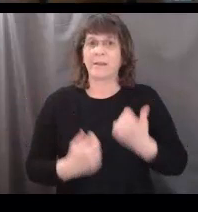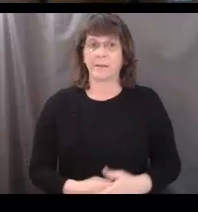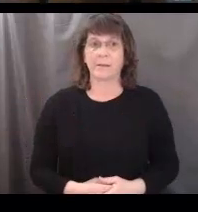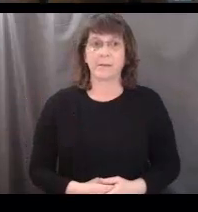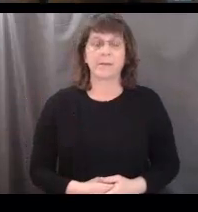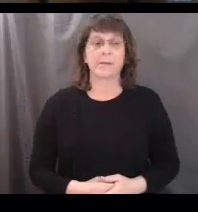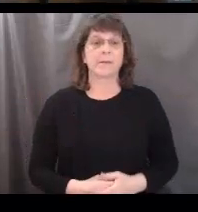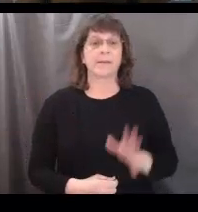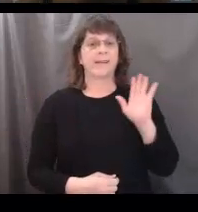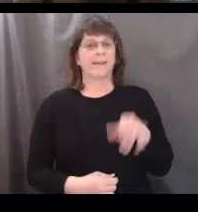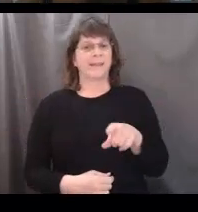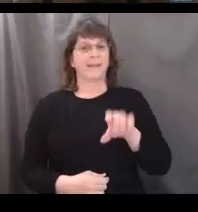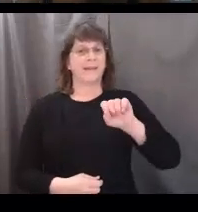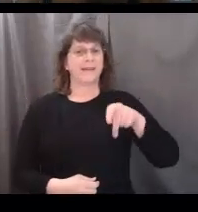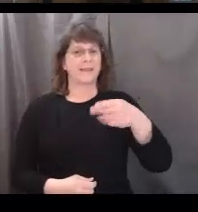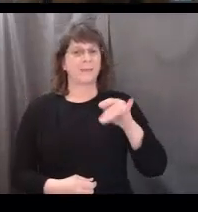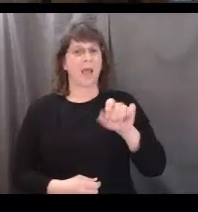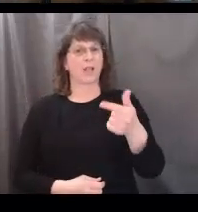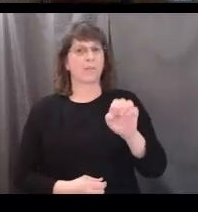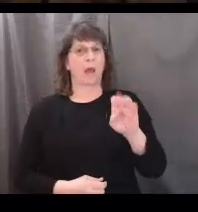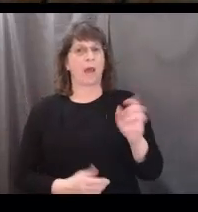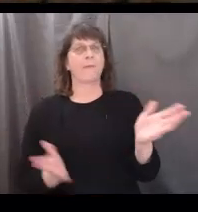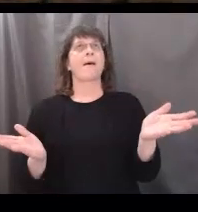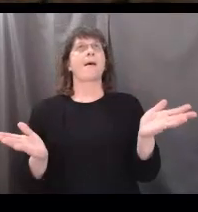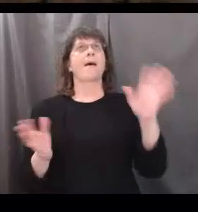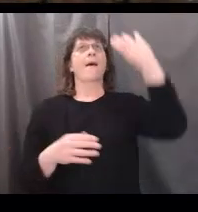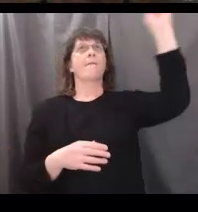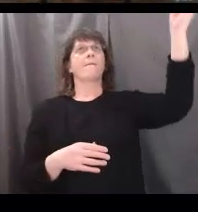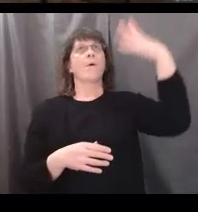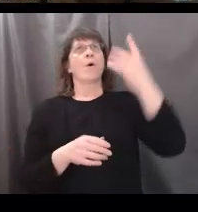There's SpongeBob photosynthesis.